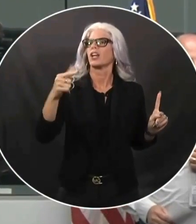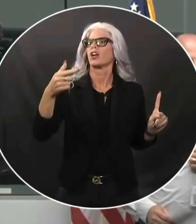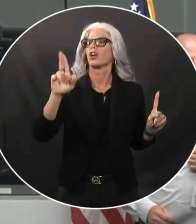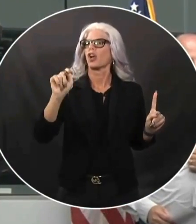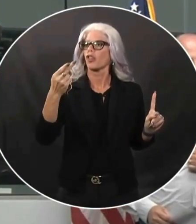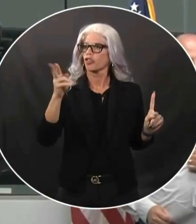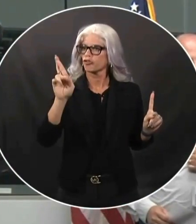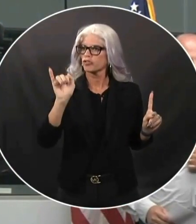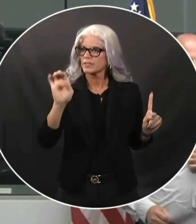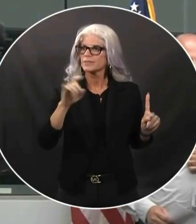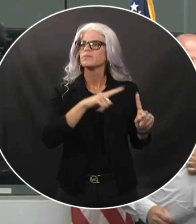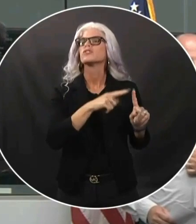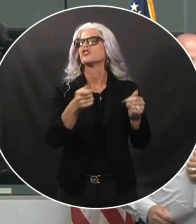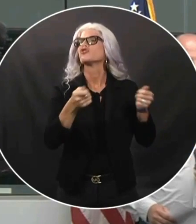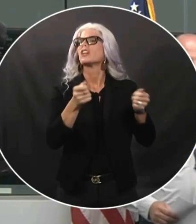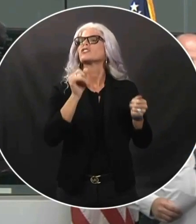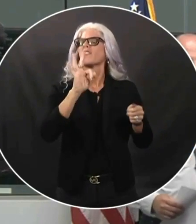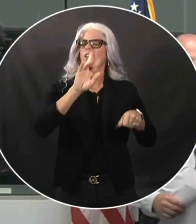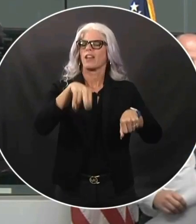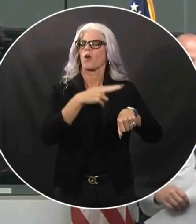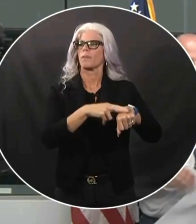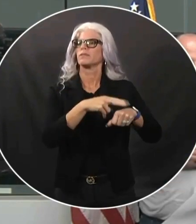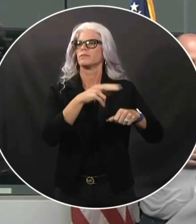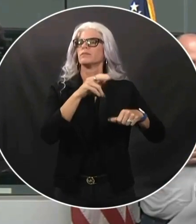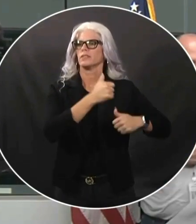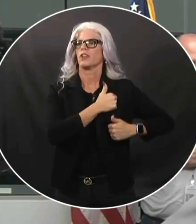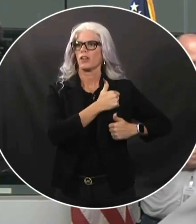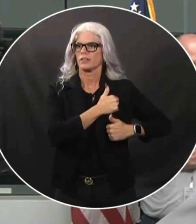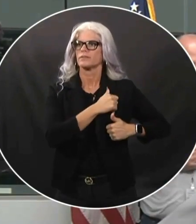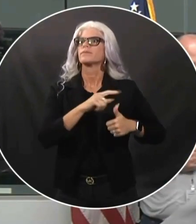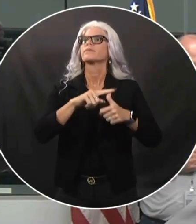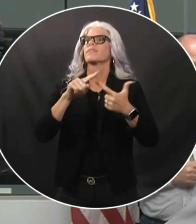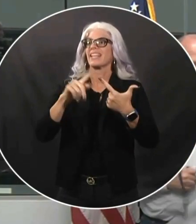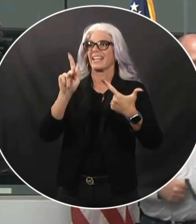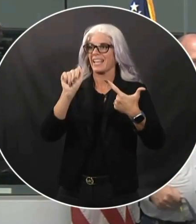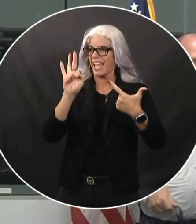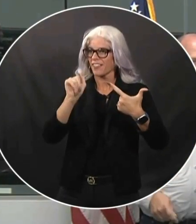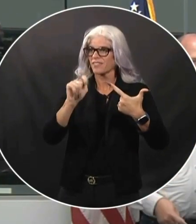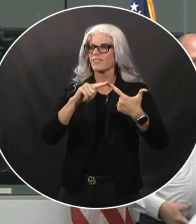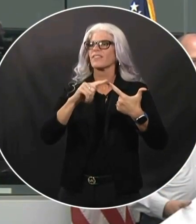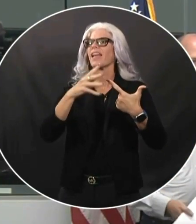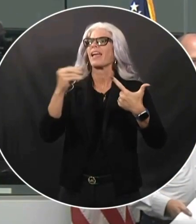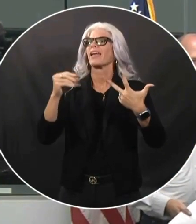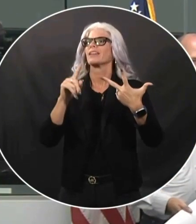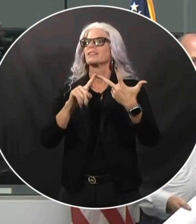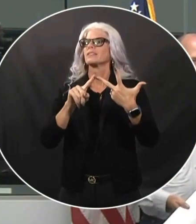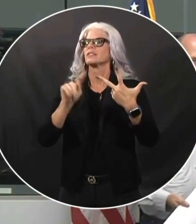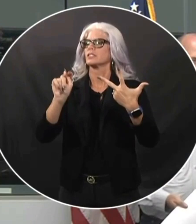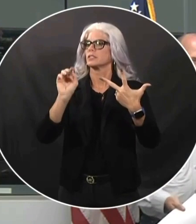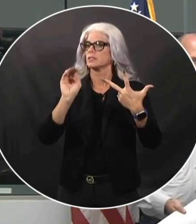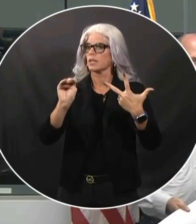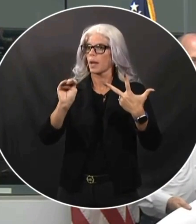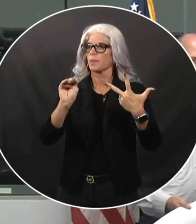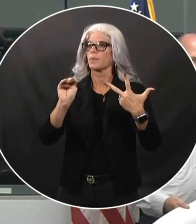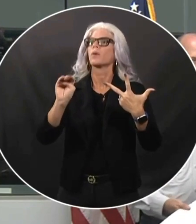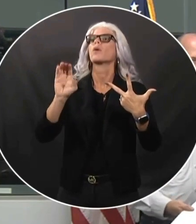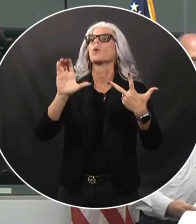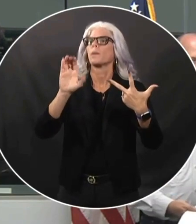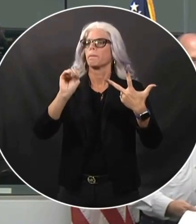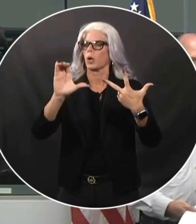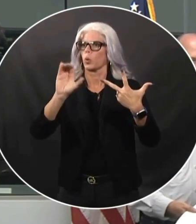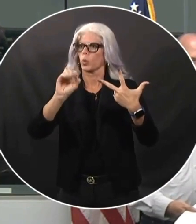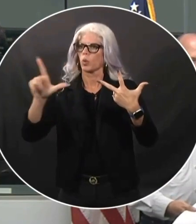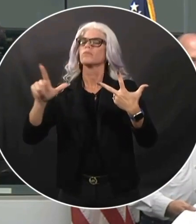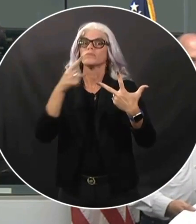Jim Eifert and Gracia Check. Thank you for coming for our FEMA regional coordinator. As of 11 a.m. the storm